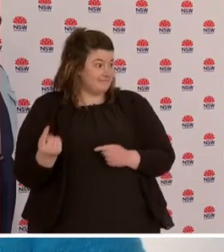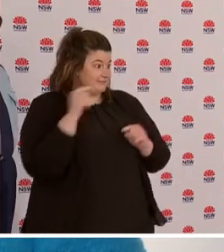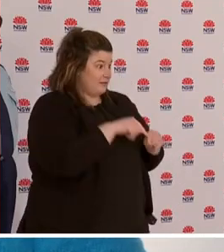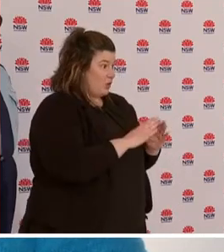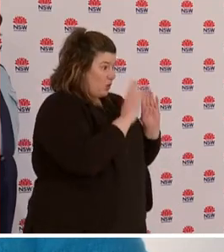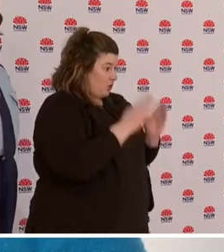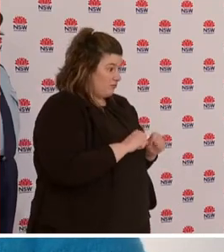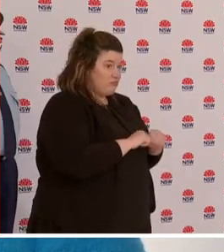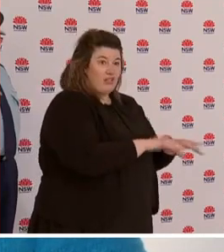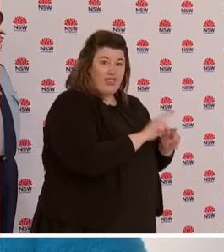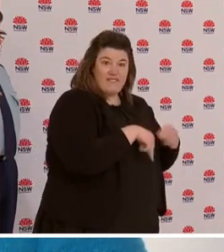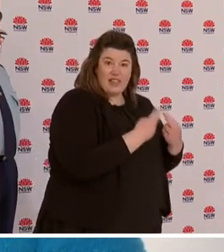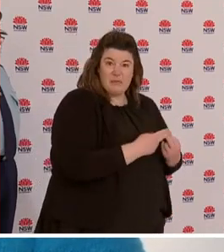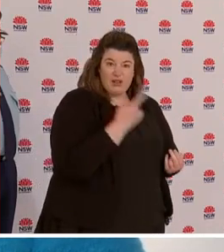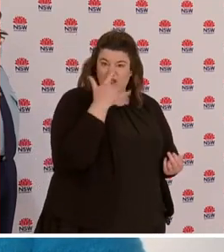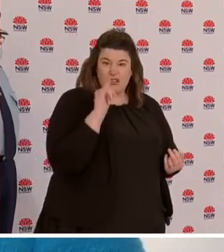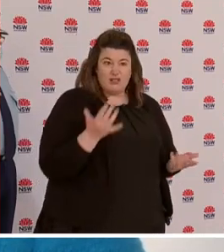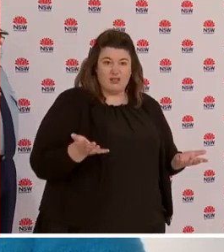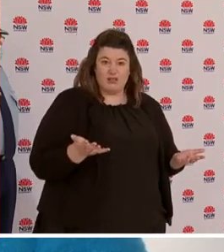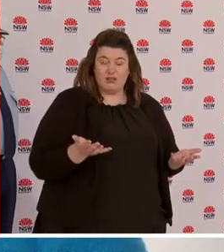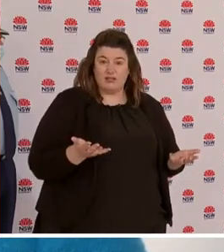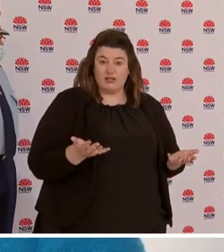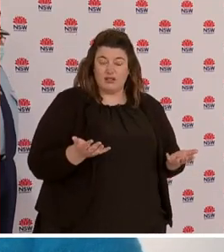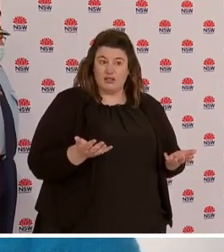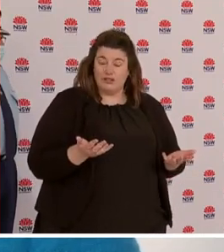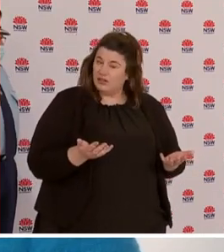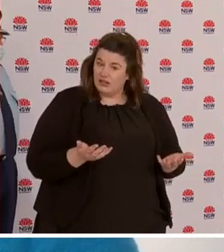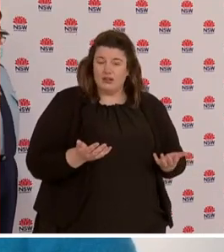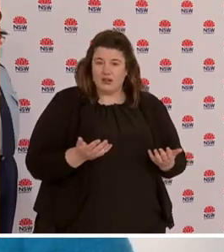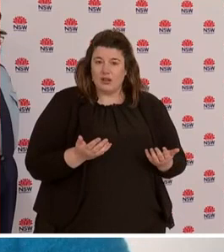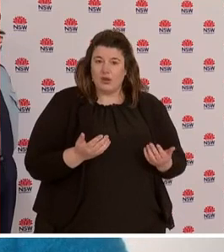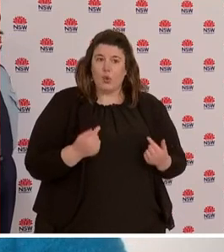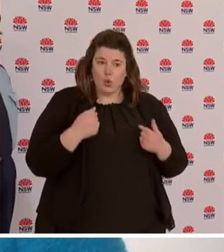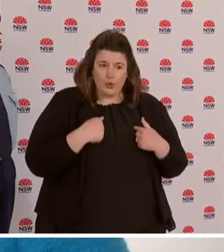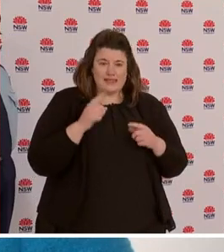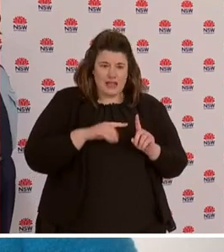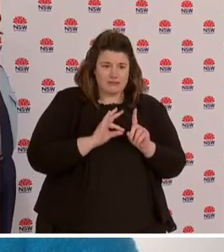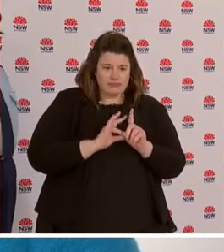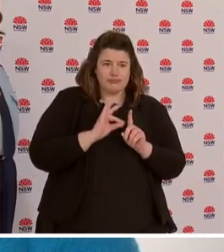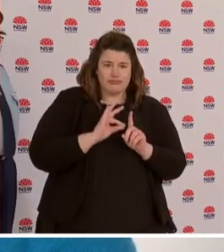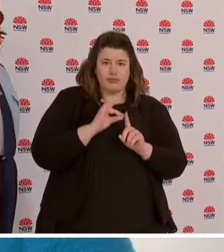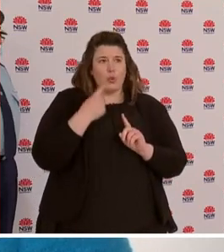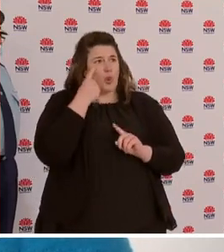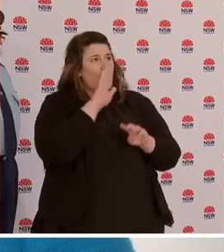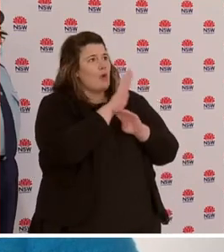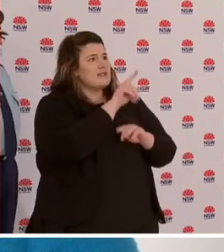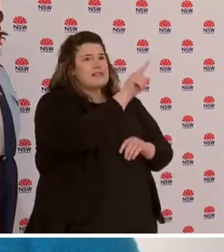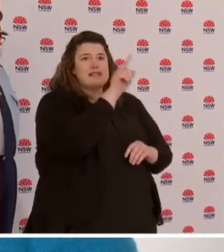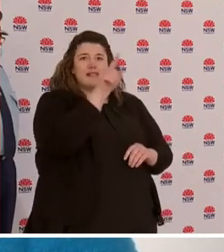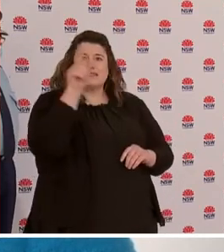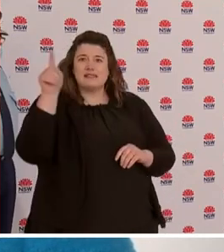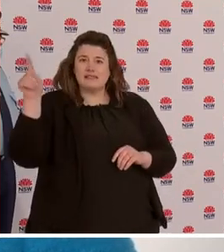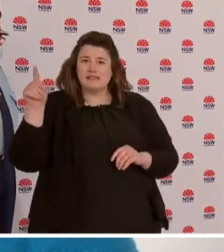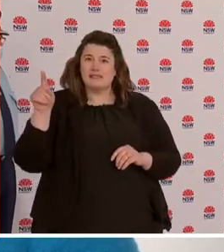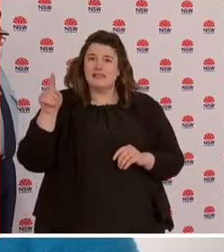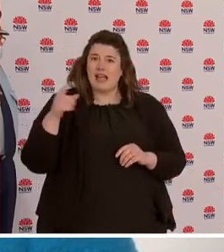And I just urge everybody that we are making enormous inroads in other places around the world with similar populations and densities